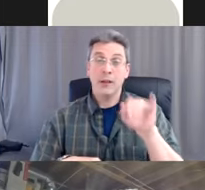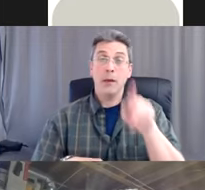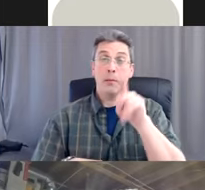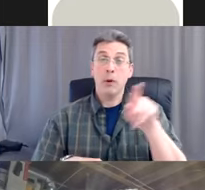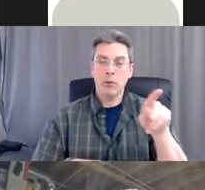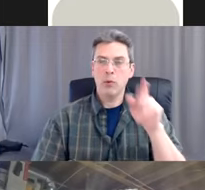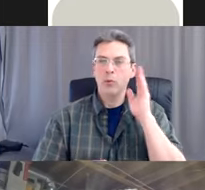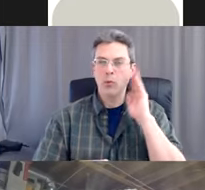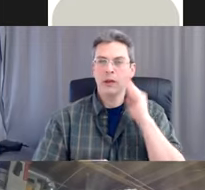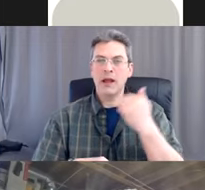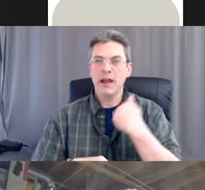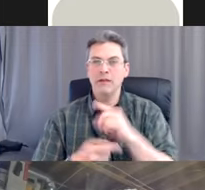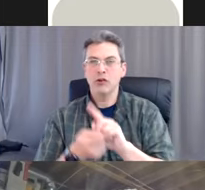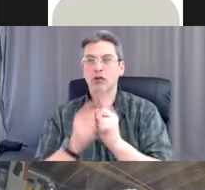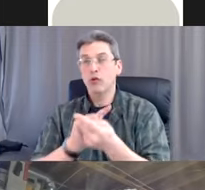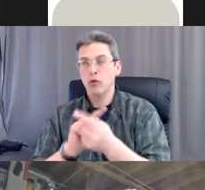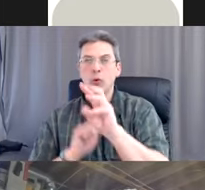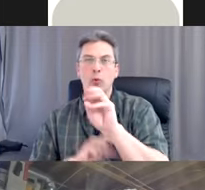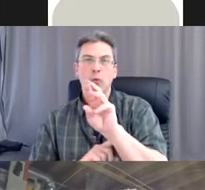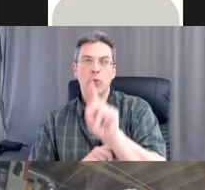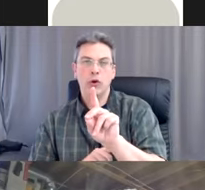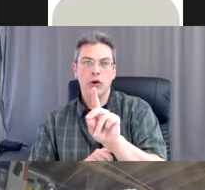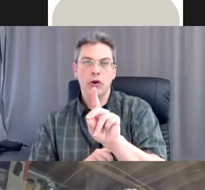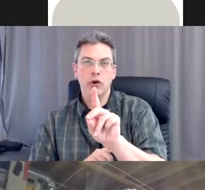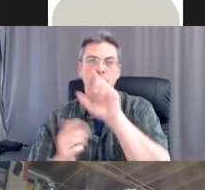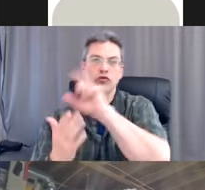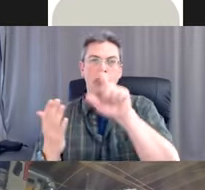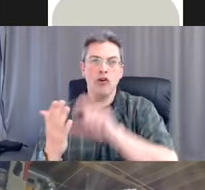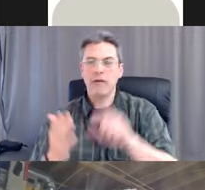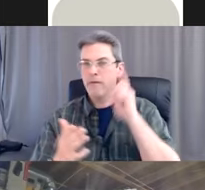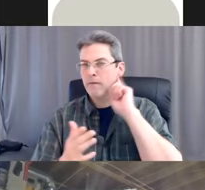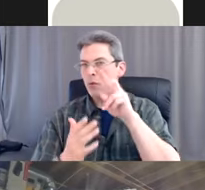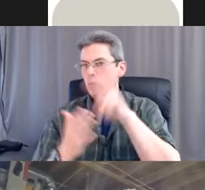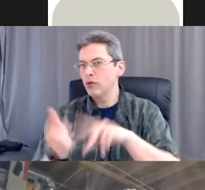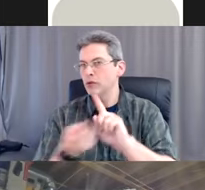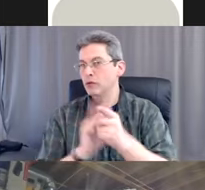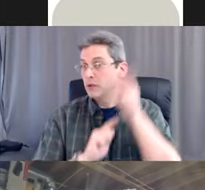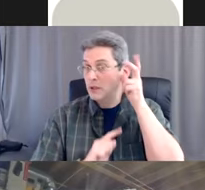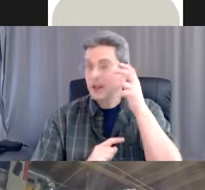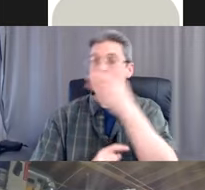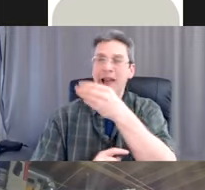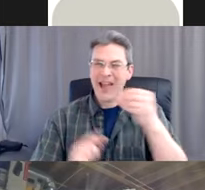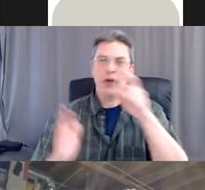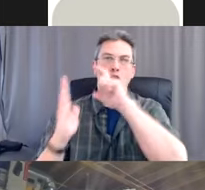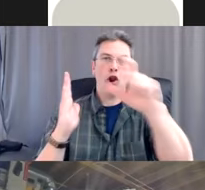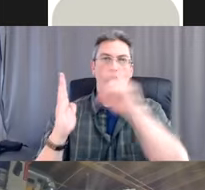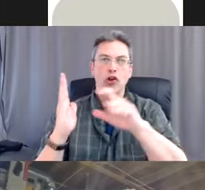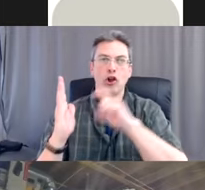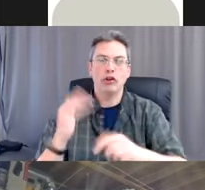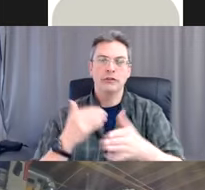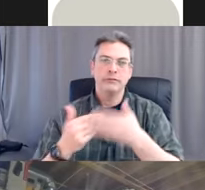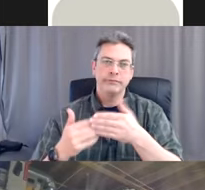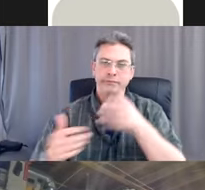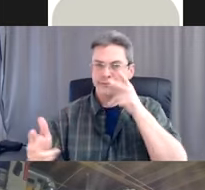print. And, um, I want to pass it to Rebecca to ask some evaluation